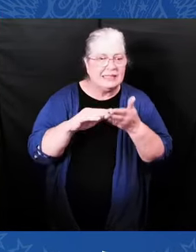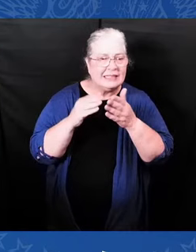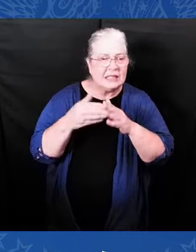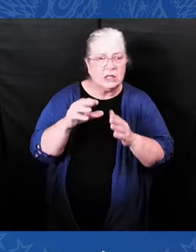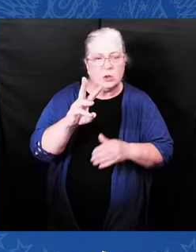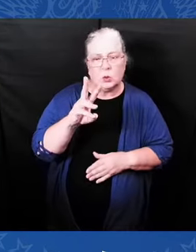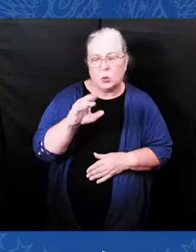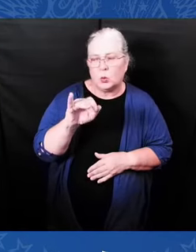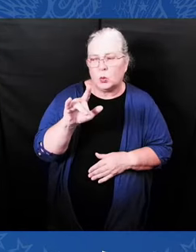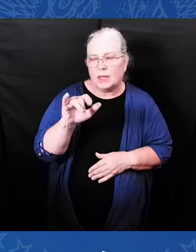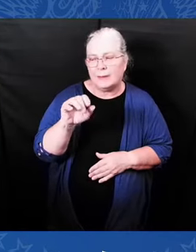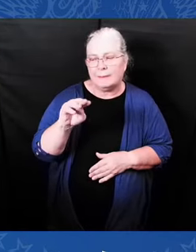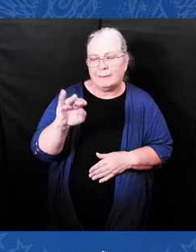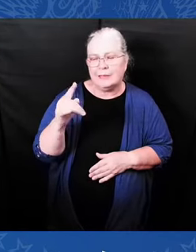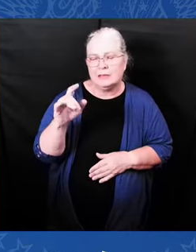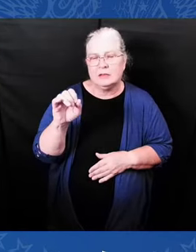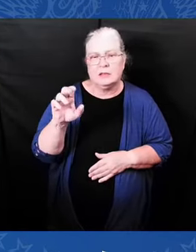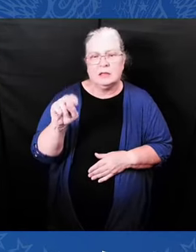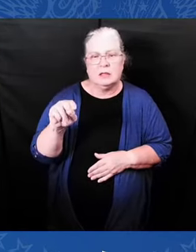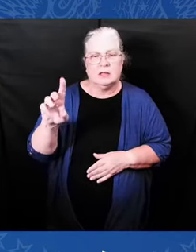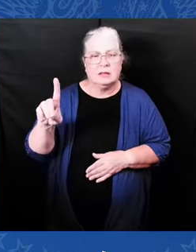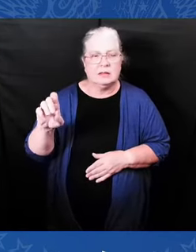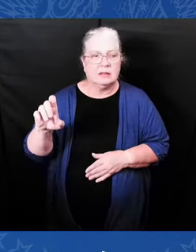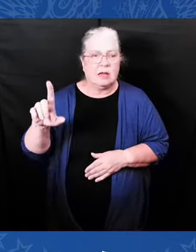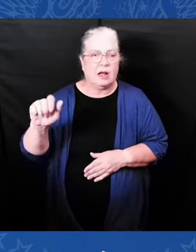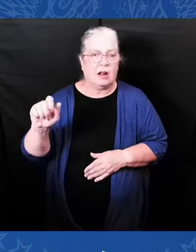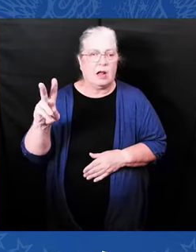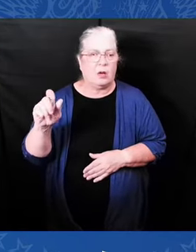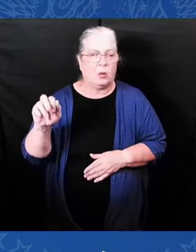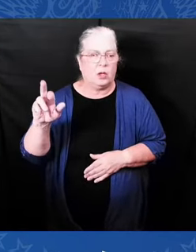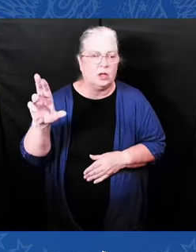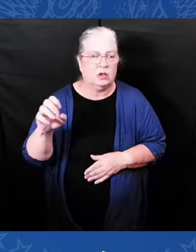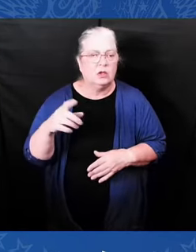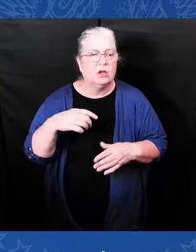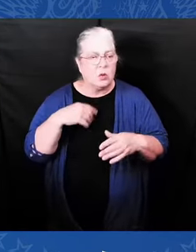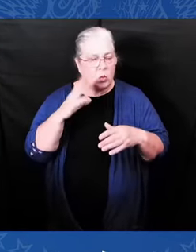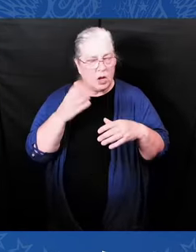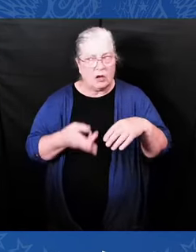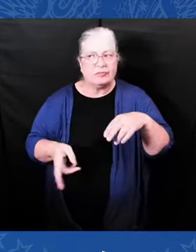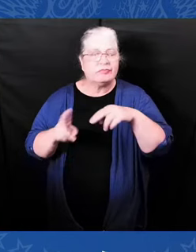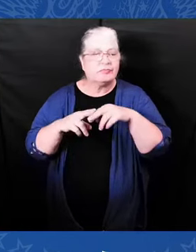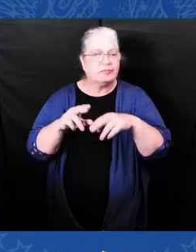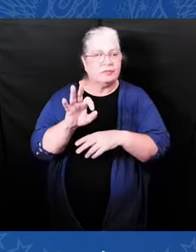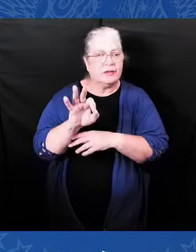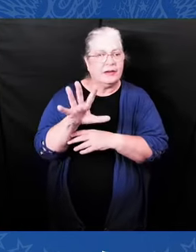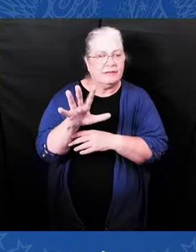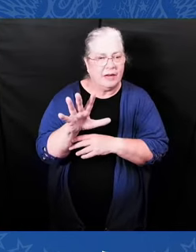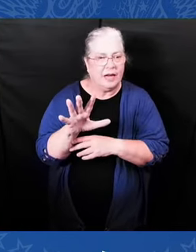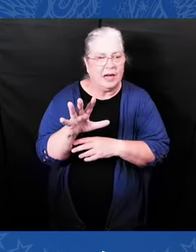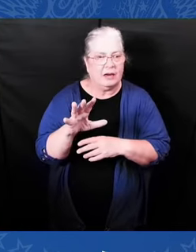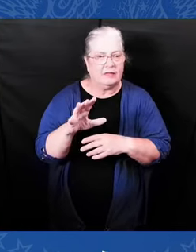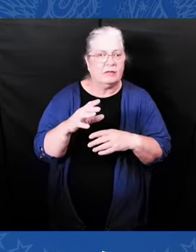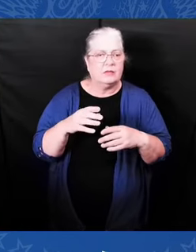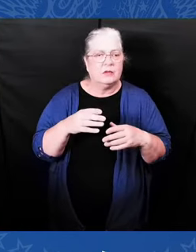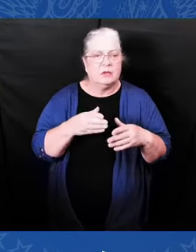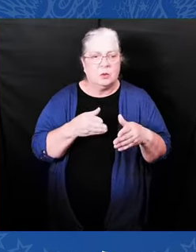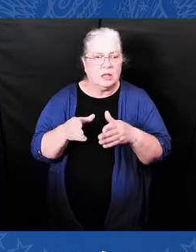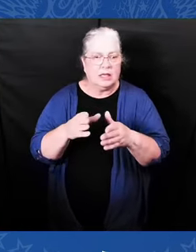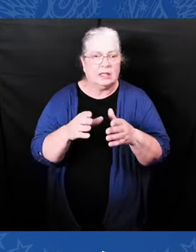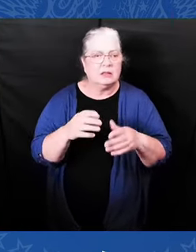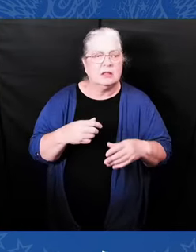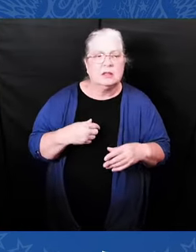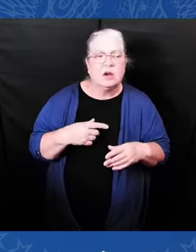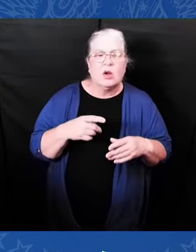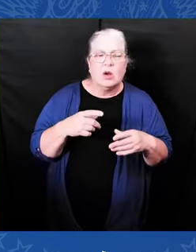together. Highways have physically broken up, blocked out predominantly Black communities from opportunities and economic growth. These things matter.